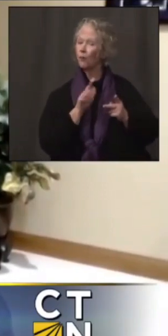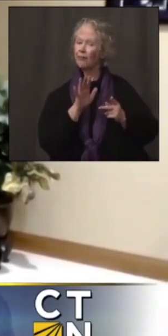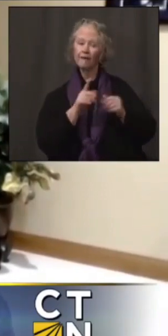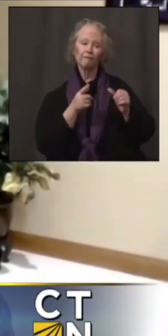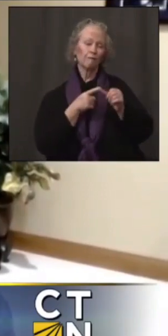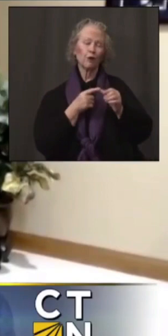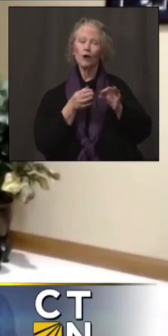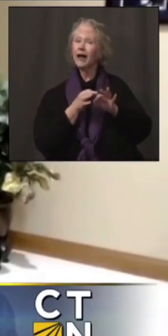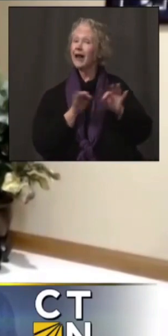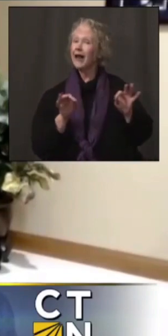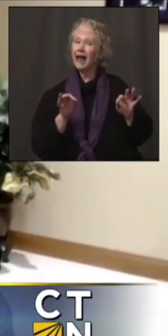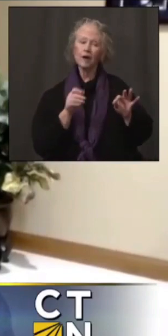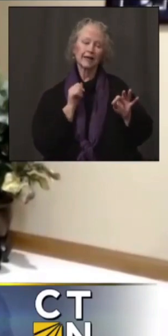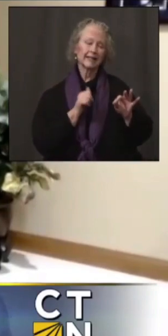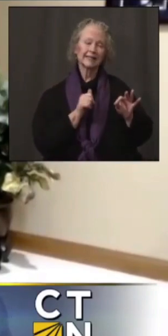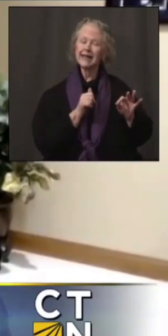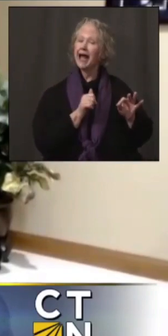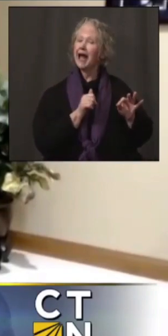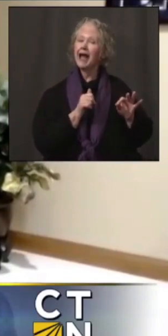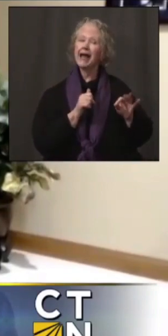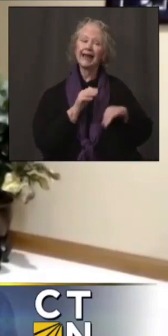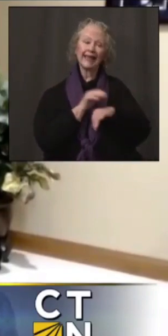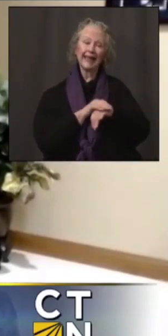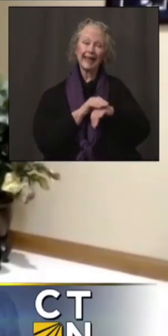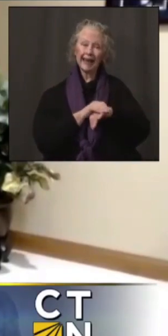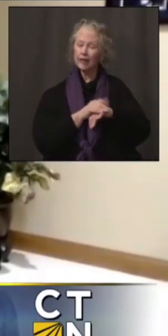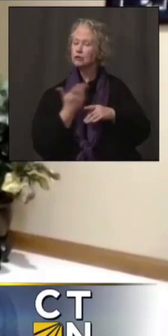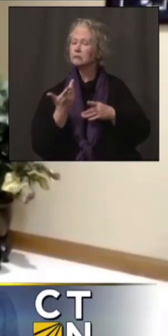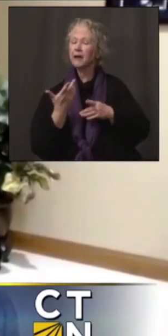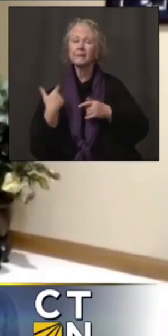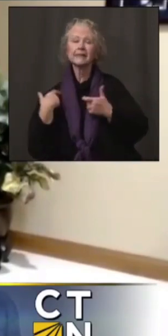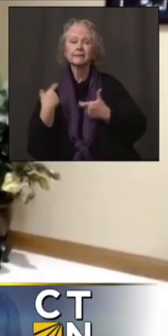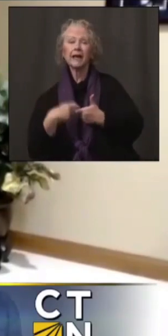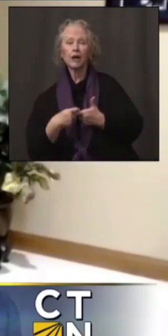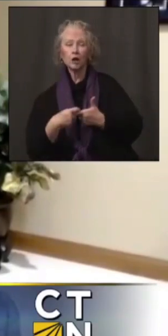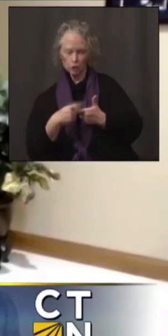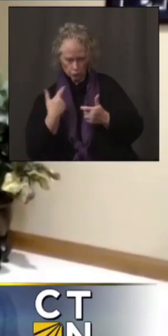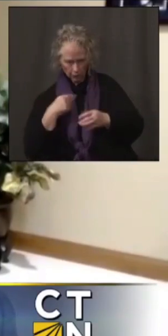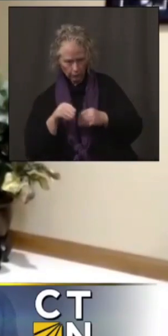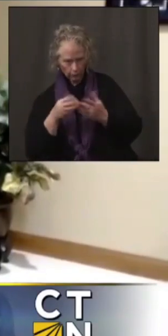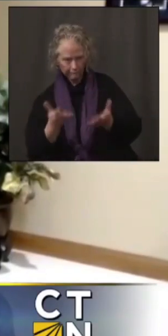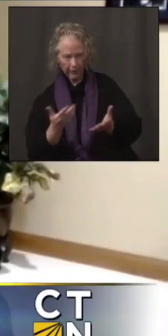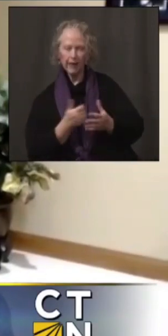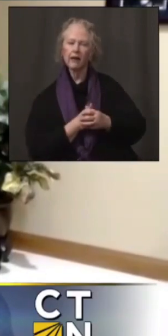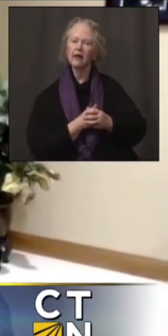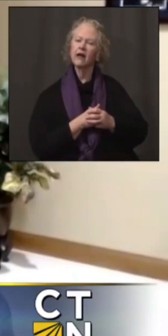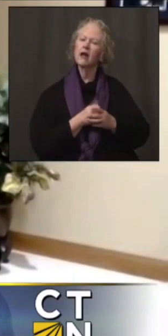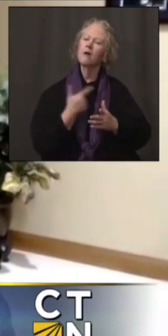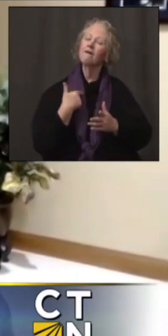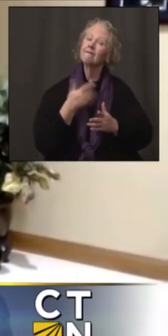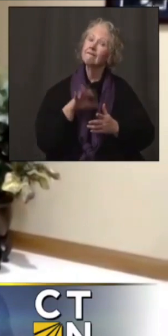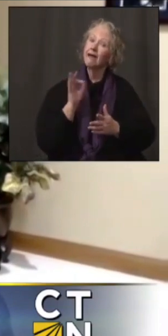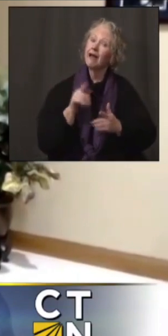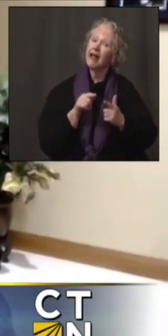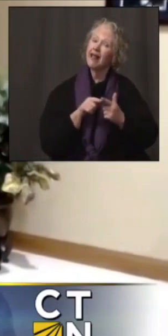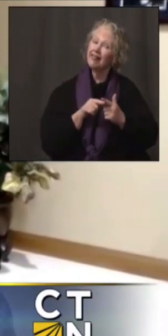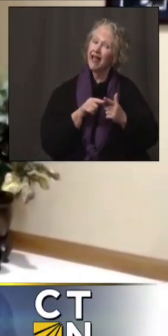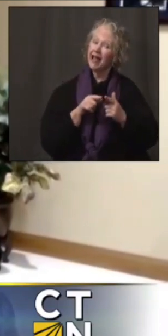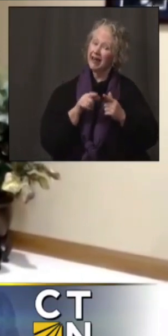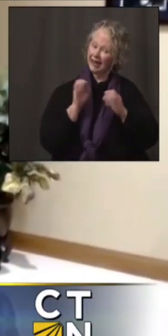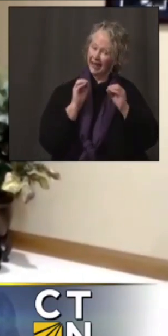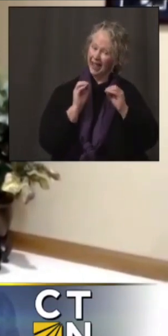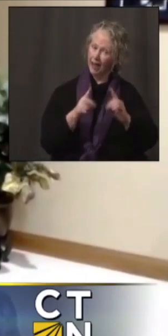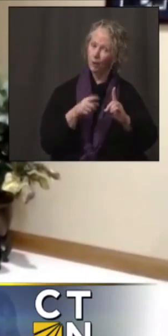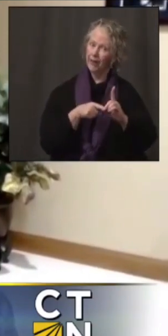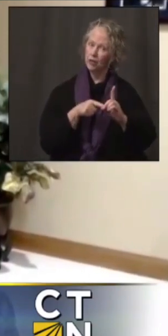having webinars in different languages, such as Spanish. Uh, what we understand is that, you know, explanation through education is really the key,